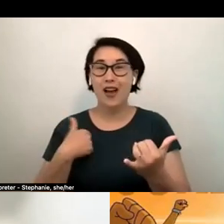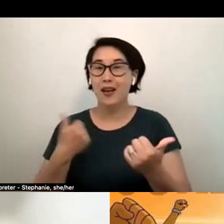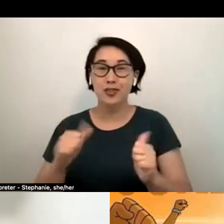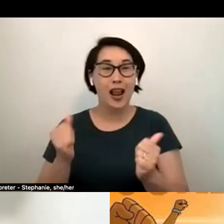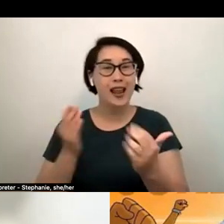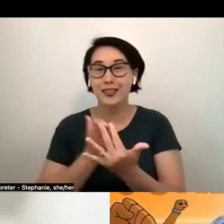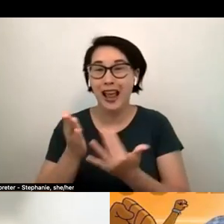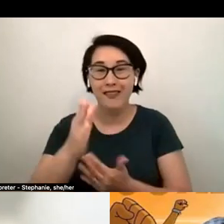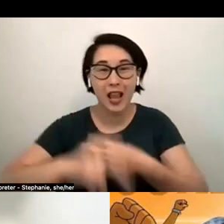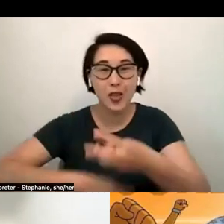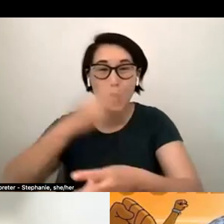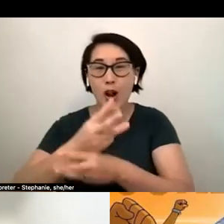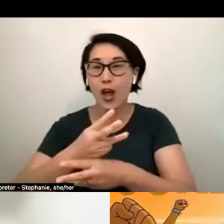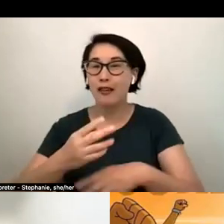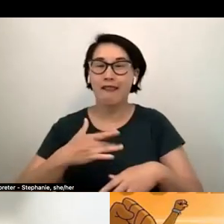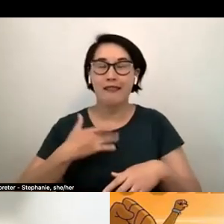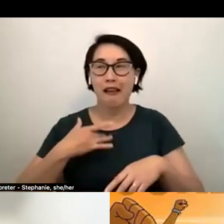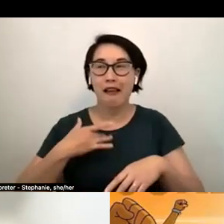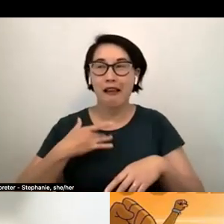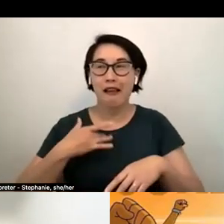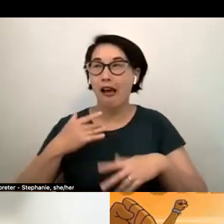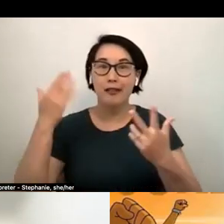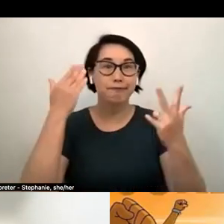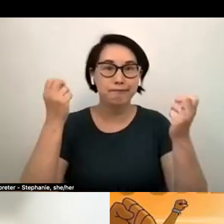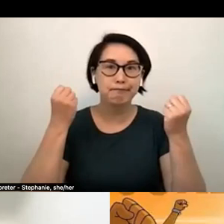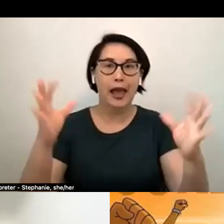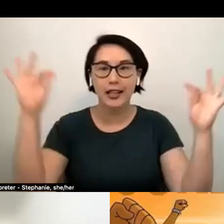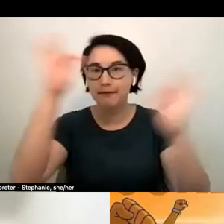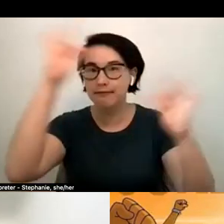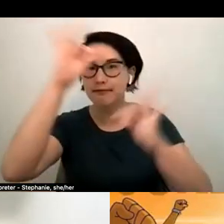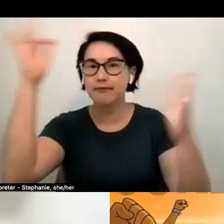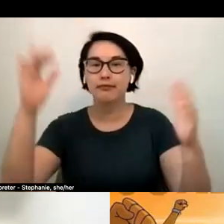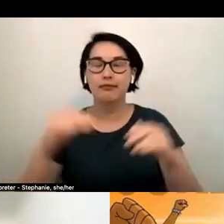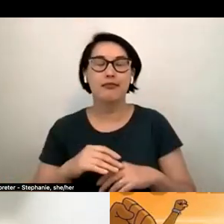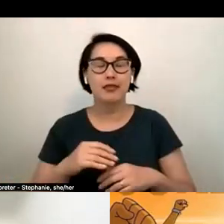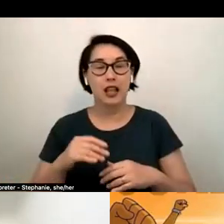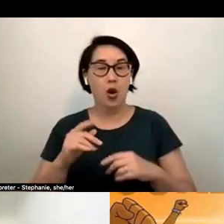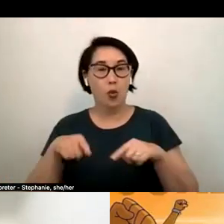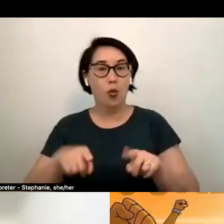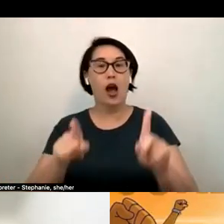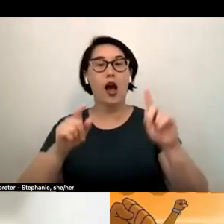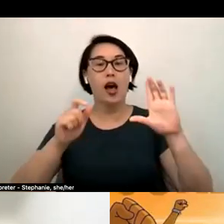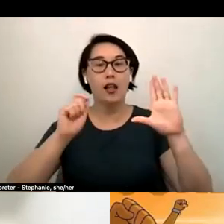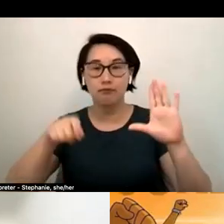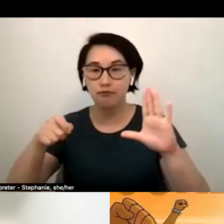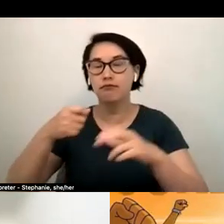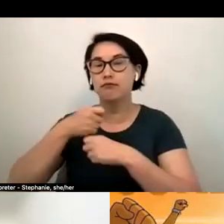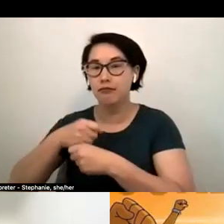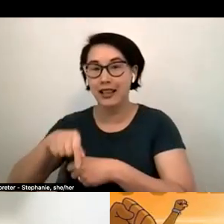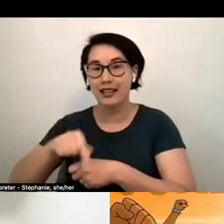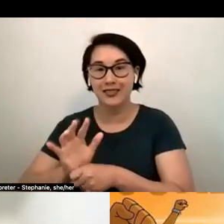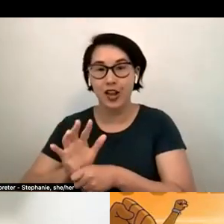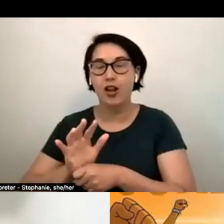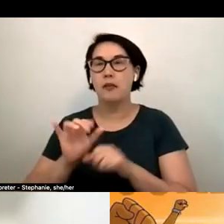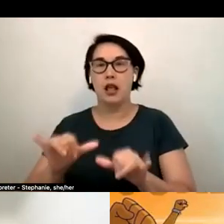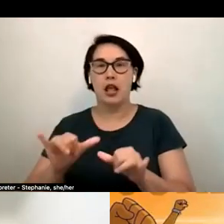this world kind of going blind and i think that making this film helped me learn so much also i made this